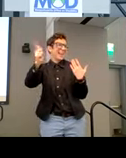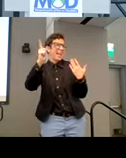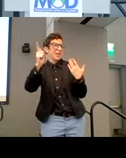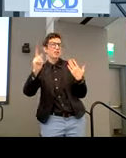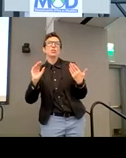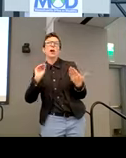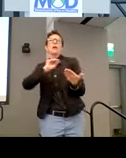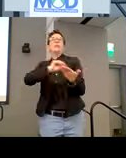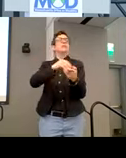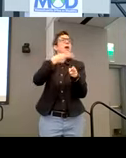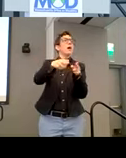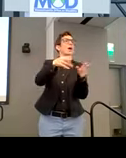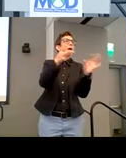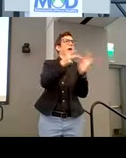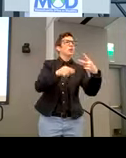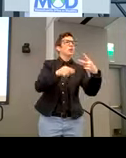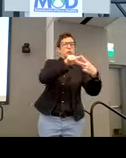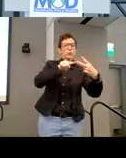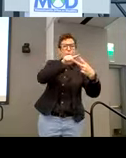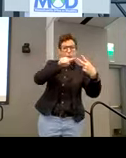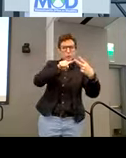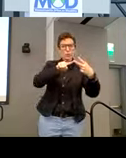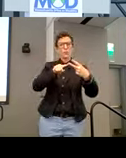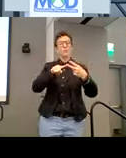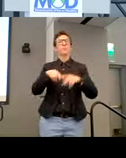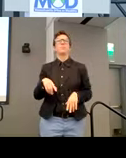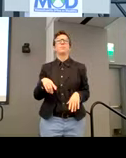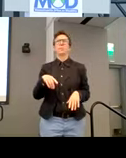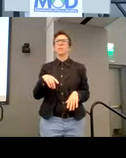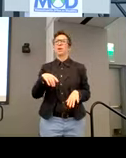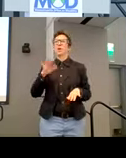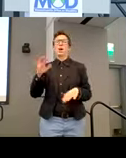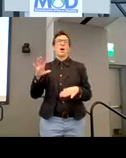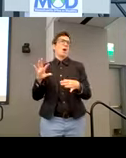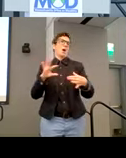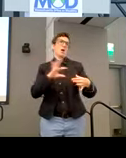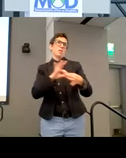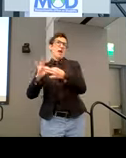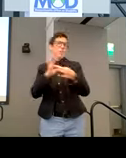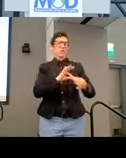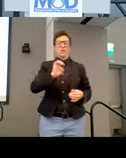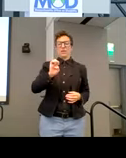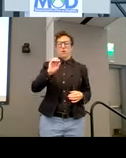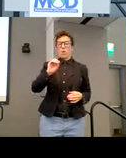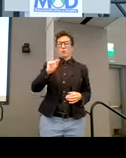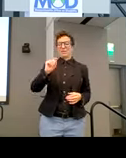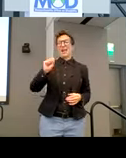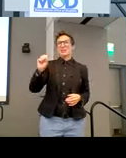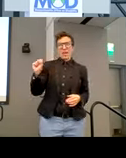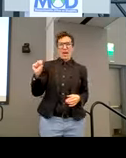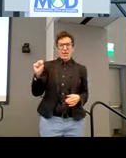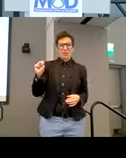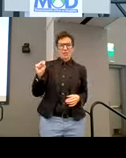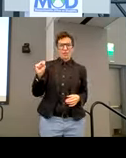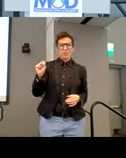put two things on the slide along with the seal, the collaboration that was already mentioned with the EOTSS, which I won't, I